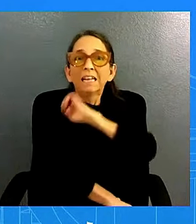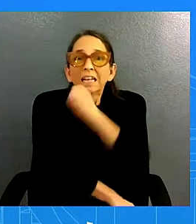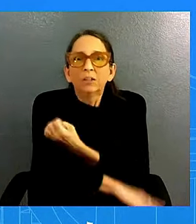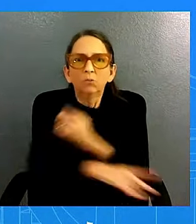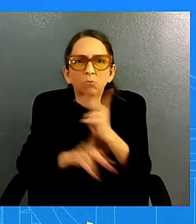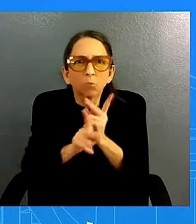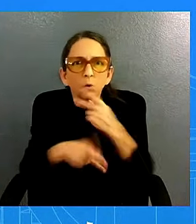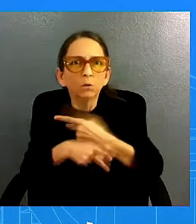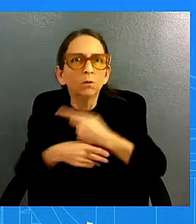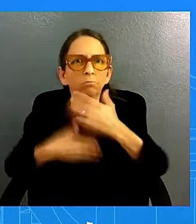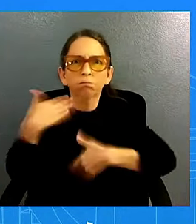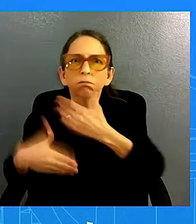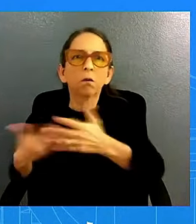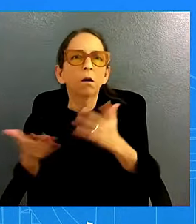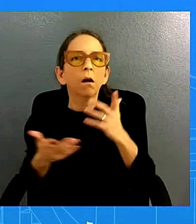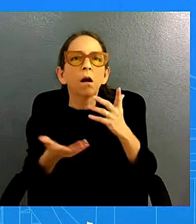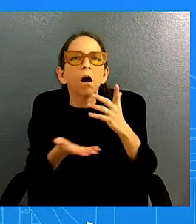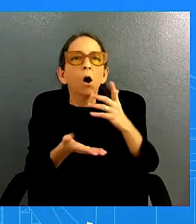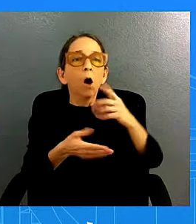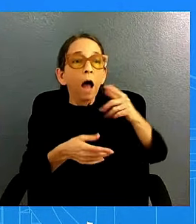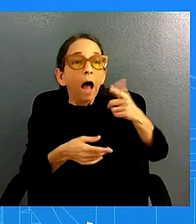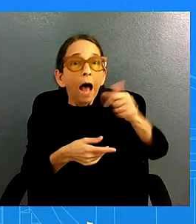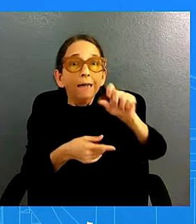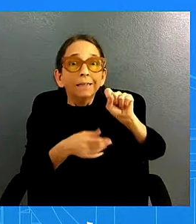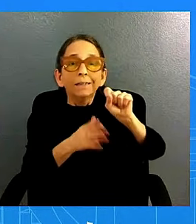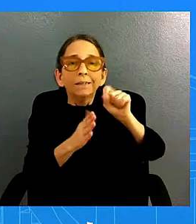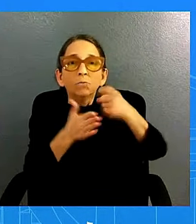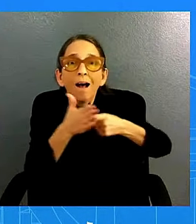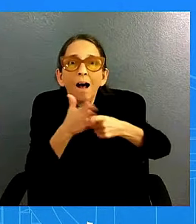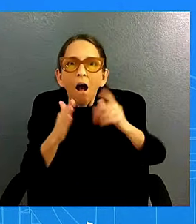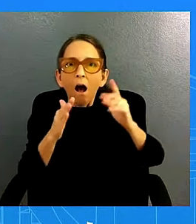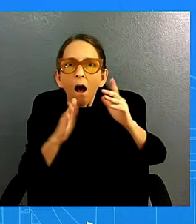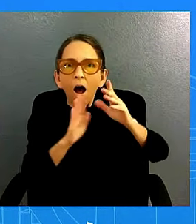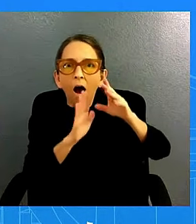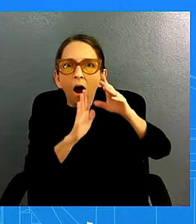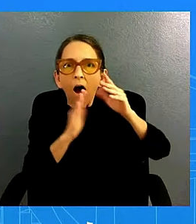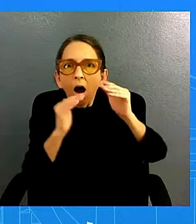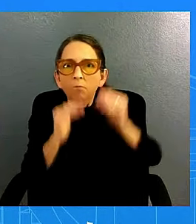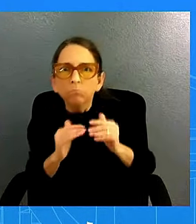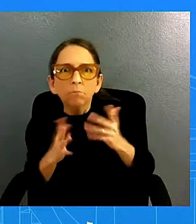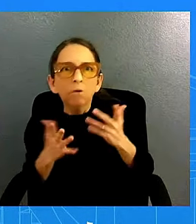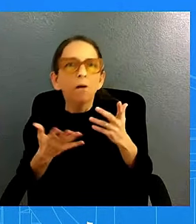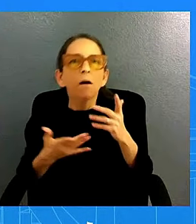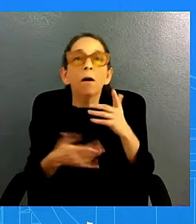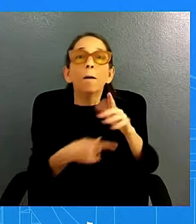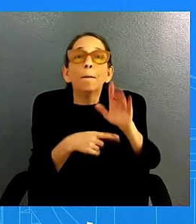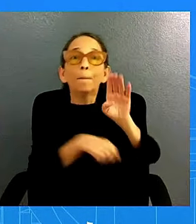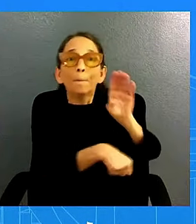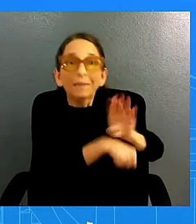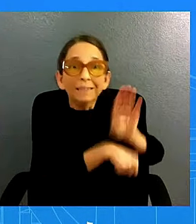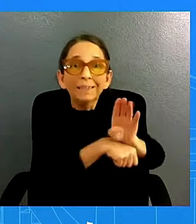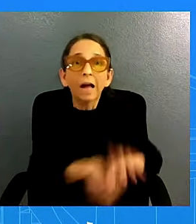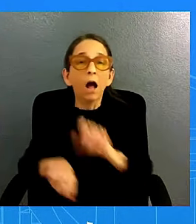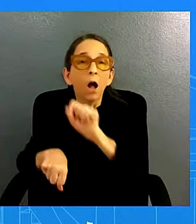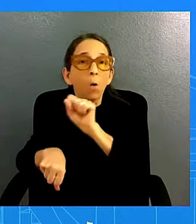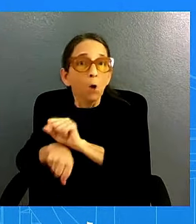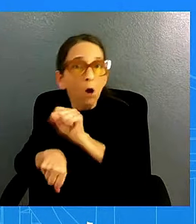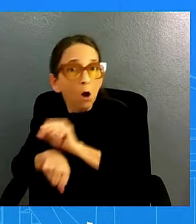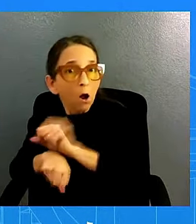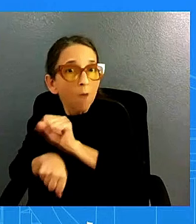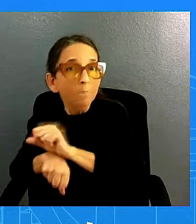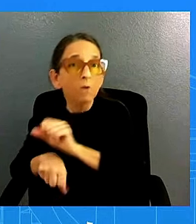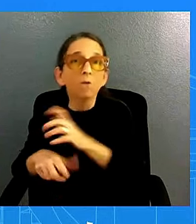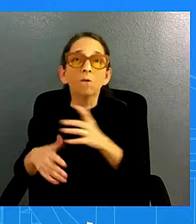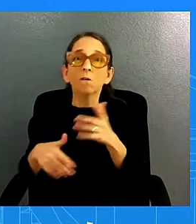my personal favorites uh he brought together business and labor to fix our supply chains this is the unsnarling of supply chains that was